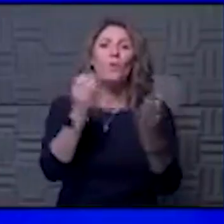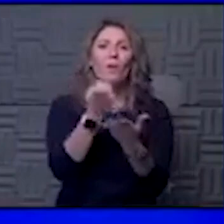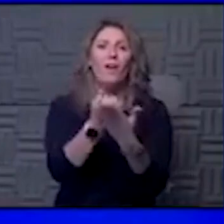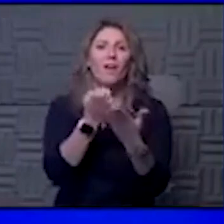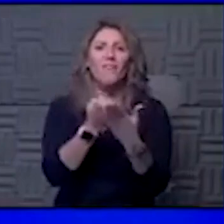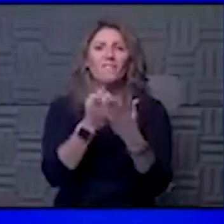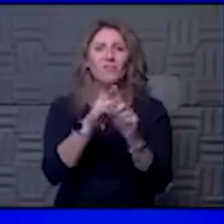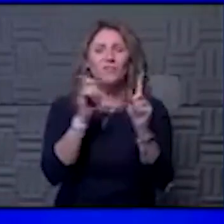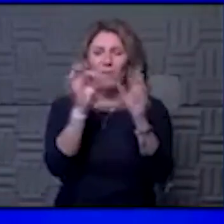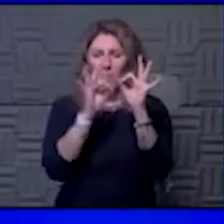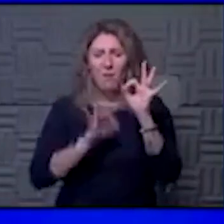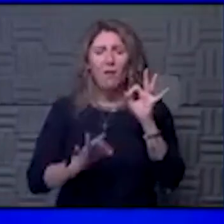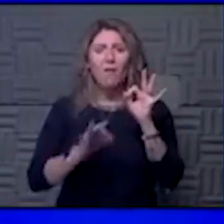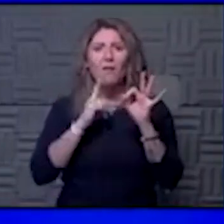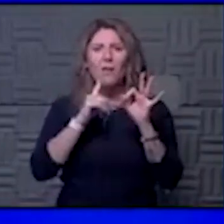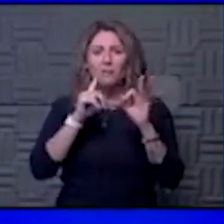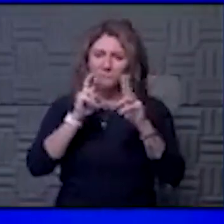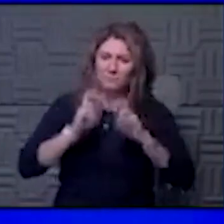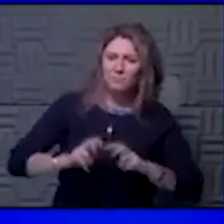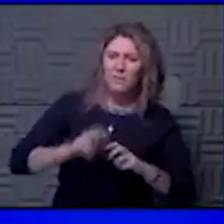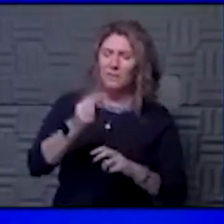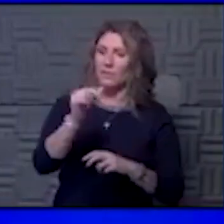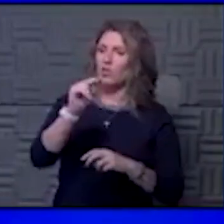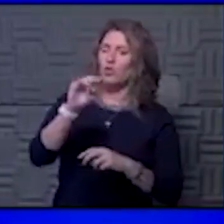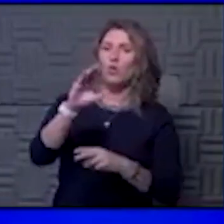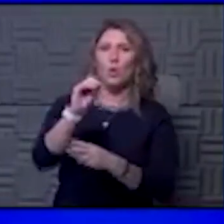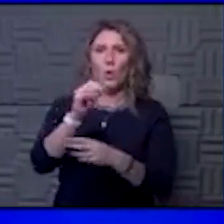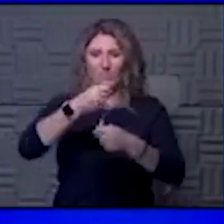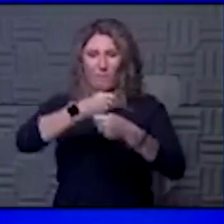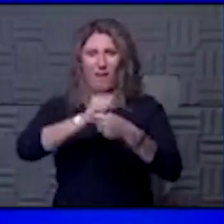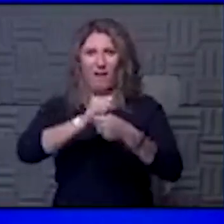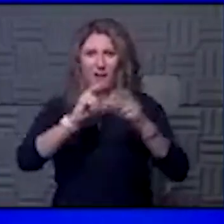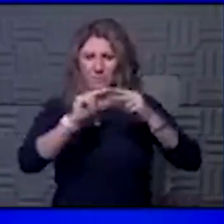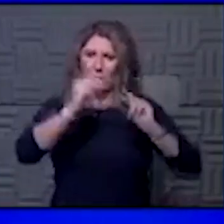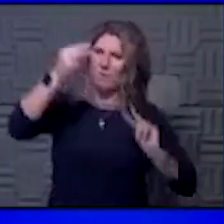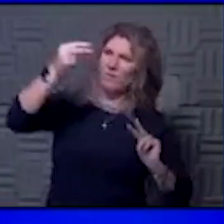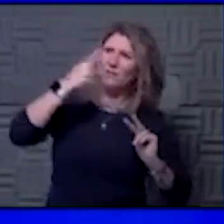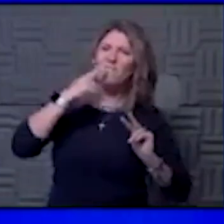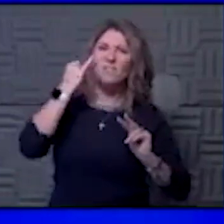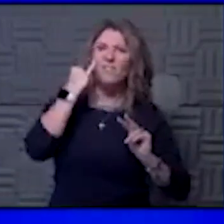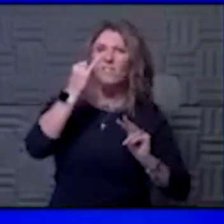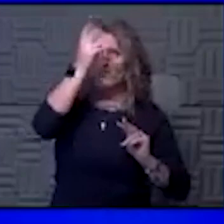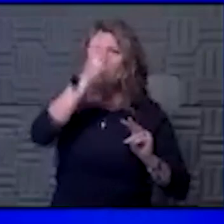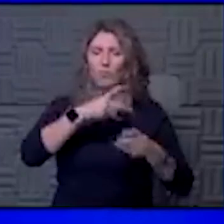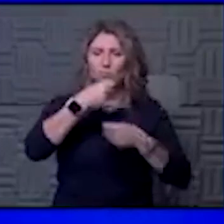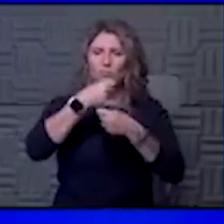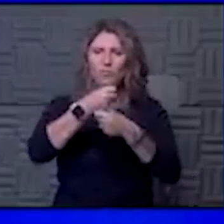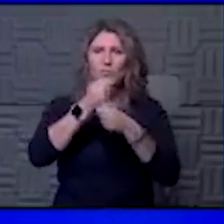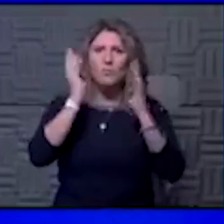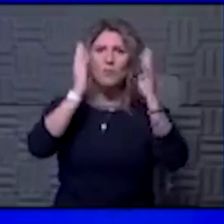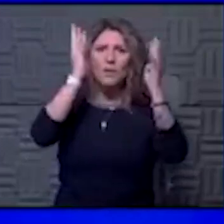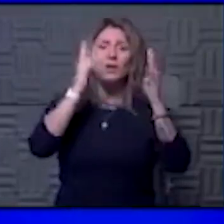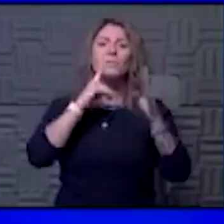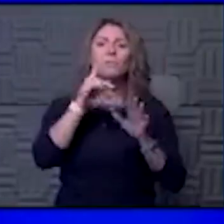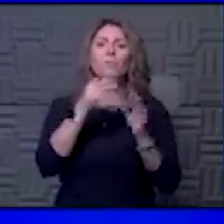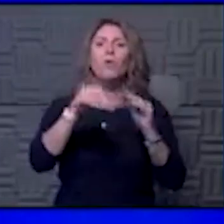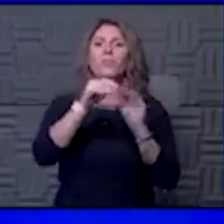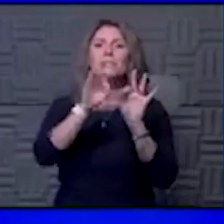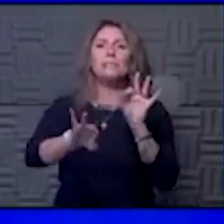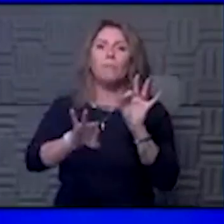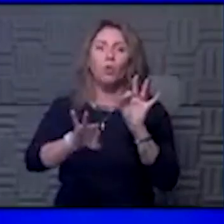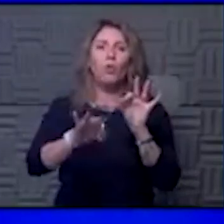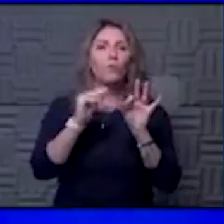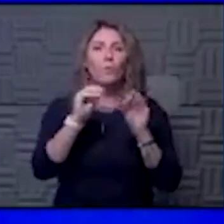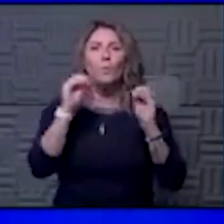created. In fact, looking at the genome, if humans create it, they would probably create it in a more simple fashion. So there's